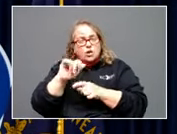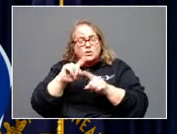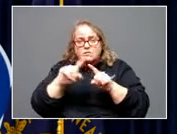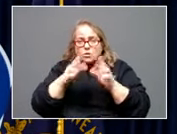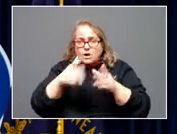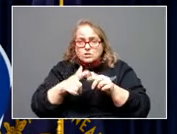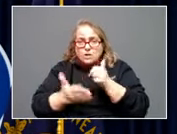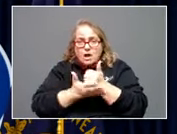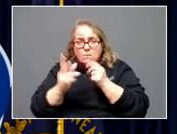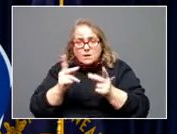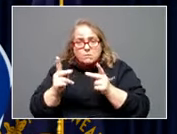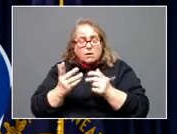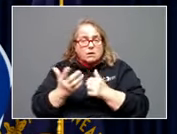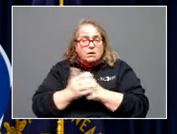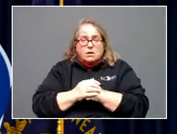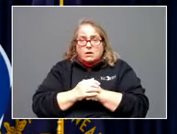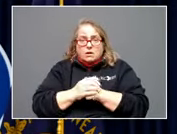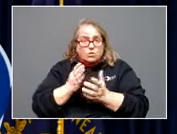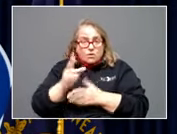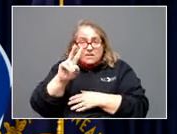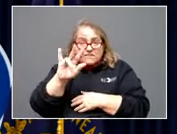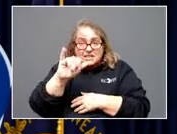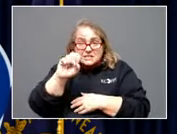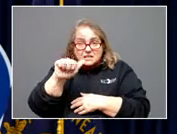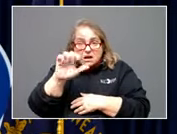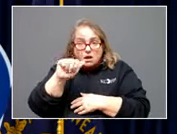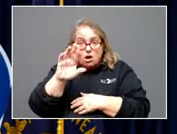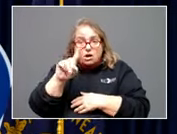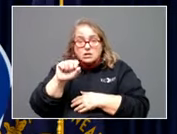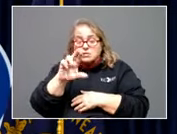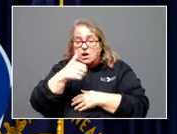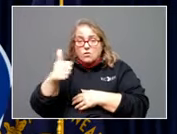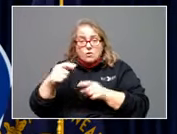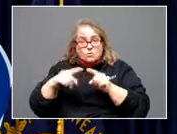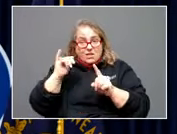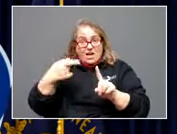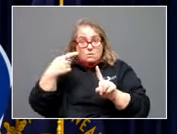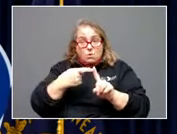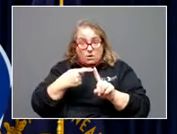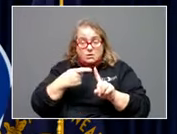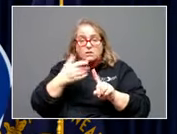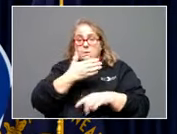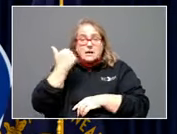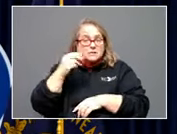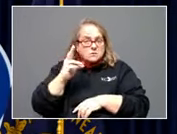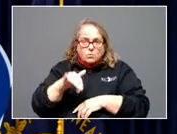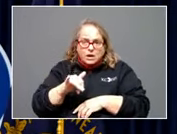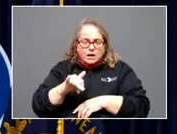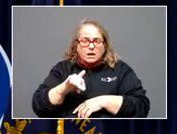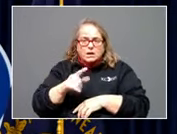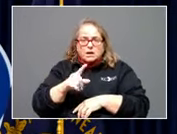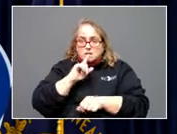visa cards or others. But at this point, that is the best way. Certainly,